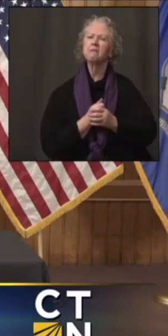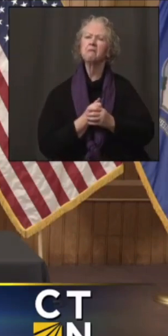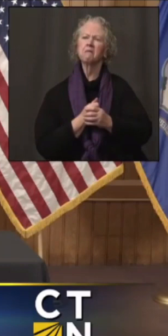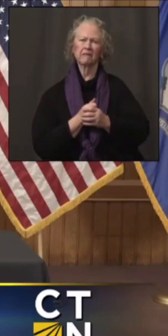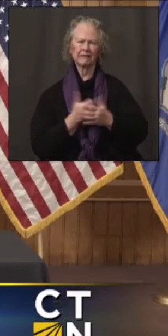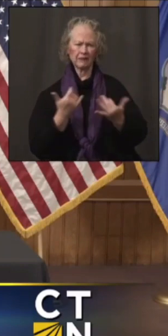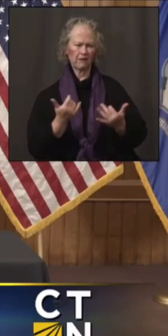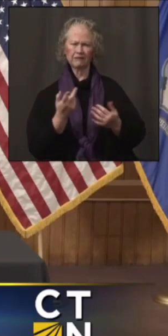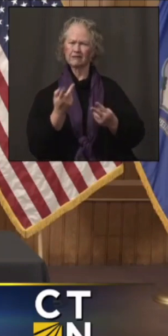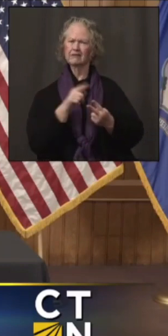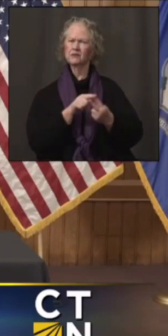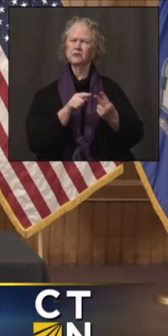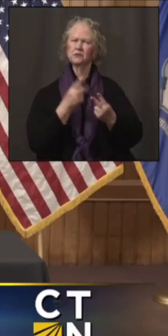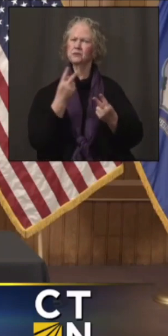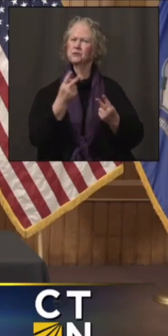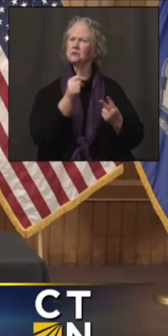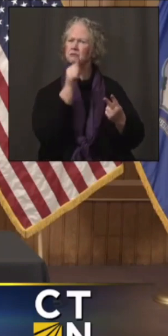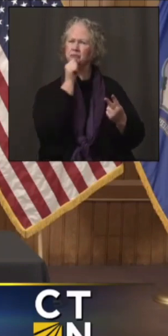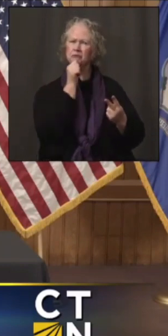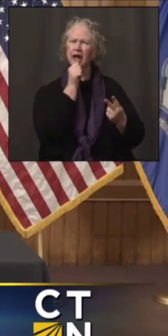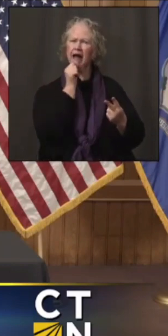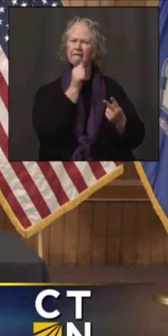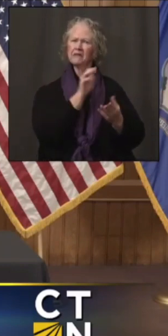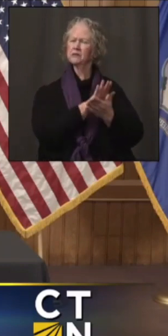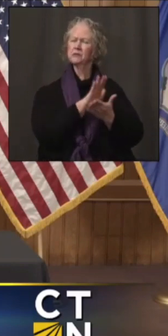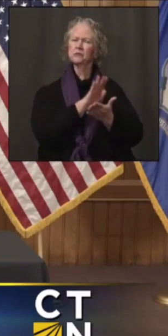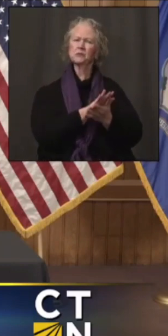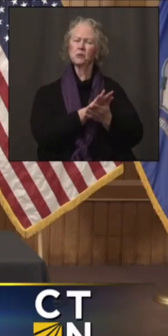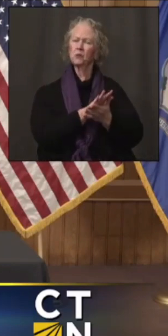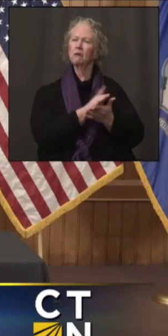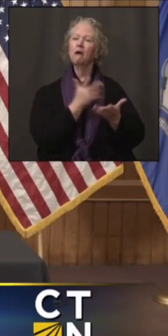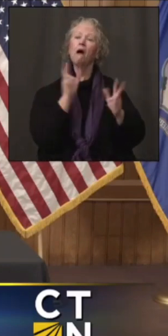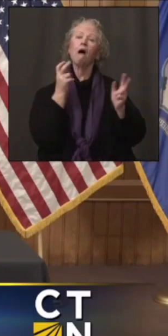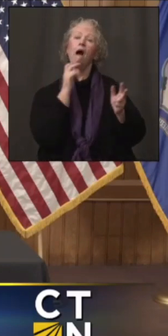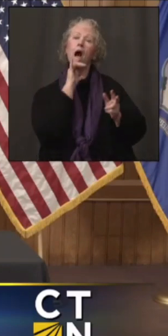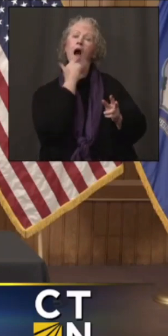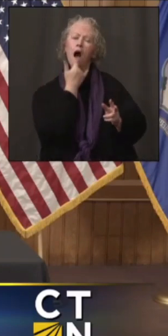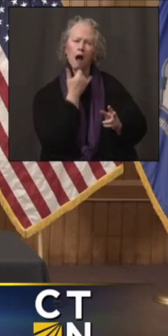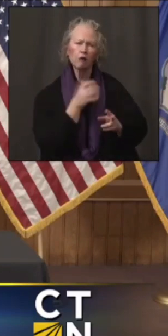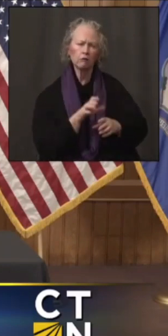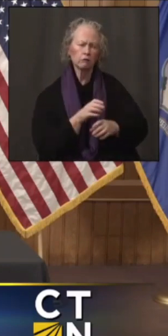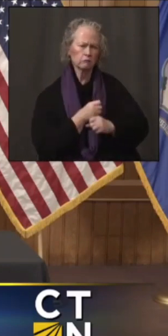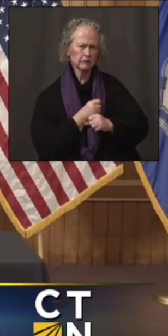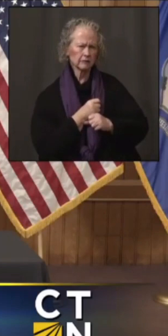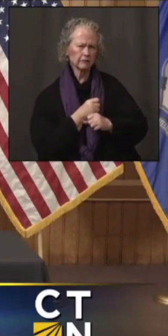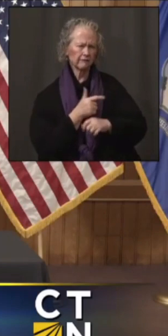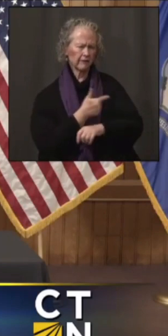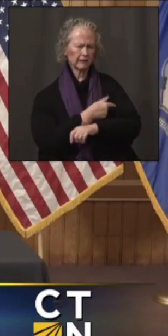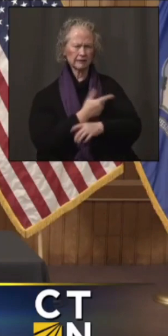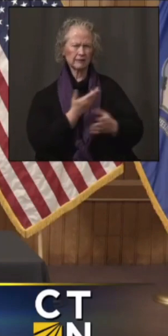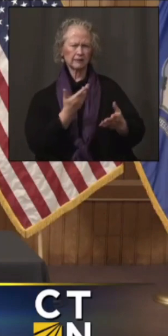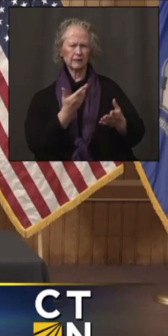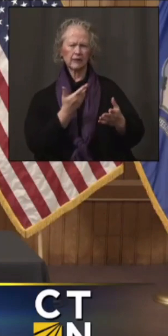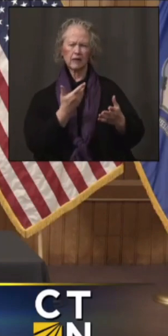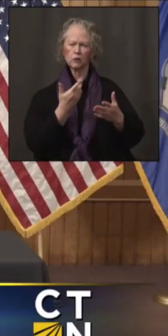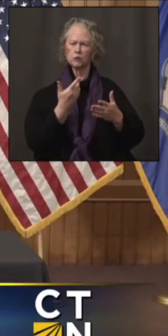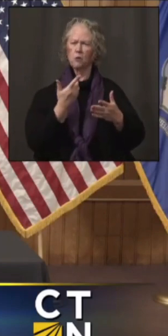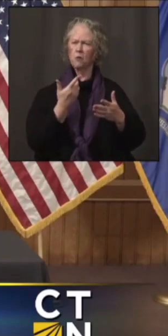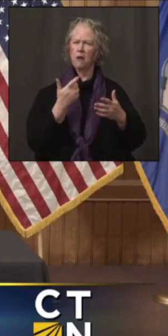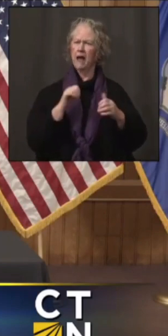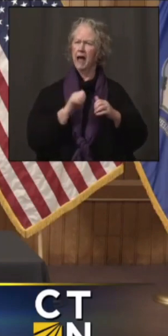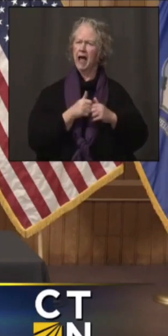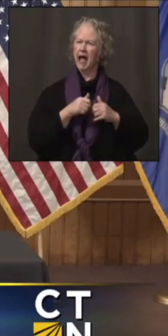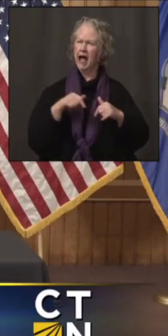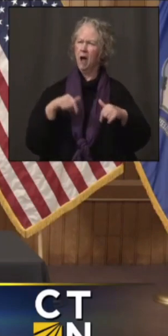schools where employees have accidentally received the COVID vaccine. So, first question, what's the state's role in sending out